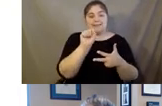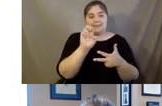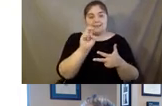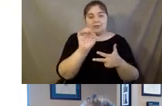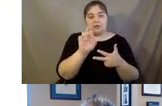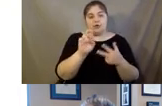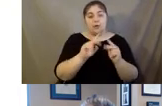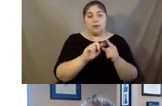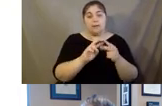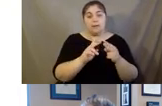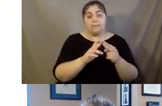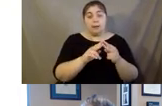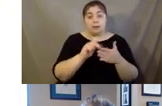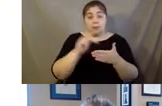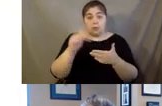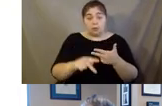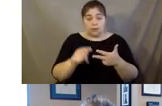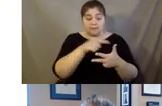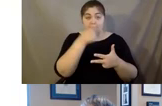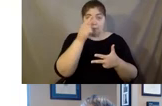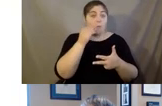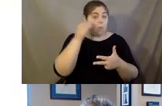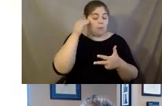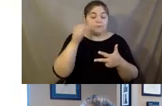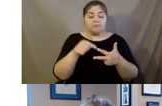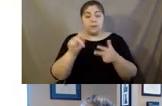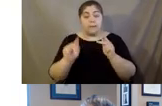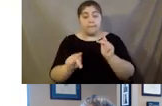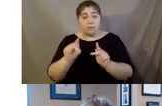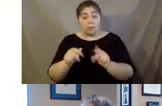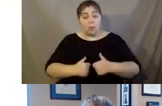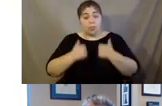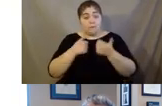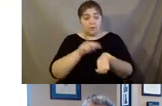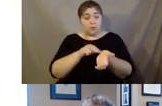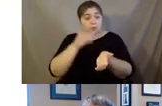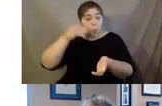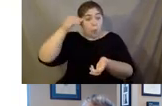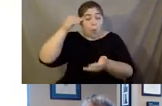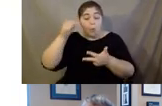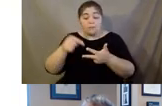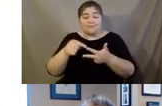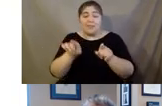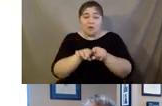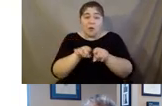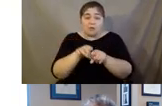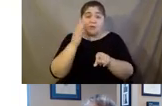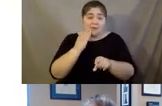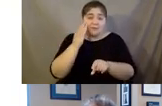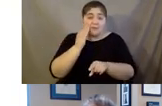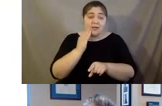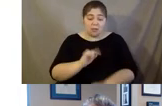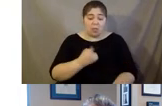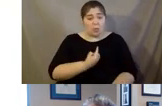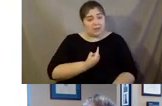as we noted earlier, people living in nursing homes and long-term care facilities experience loneliness at a really high, high degree, about 60%